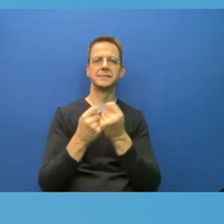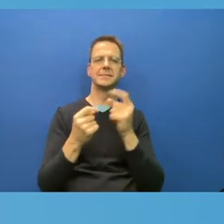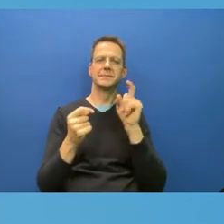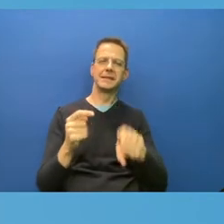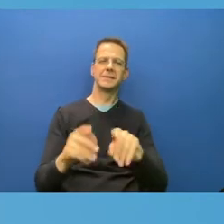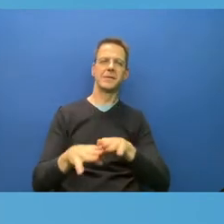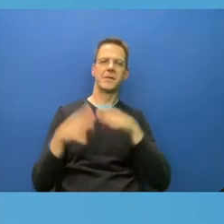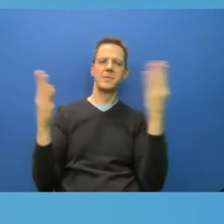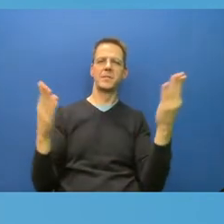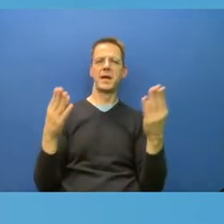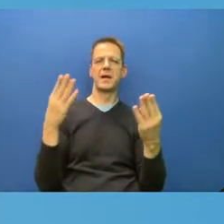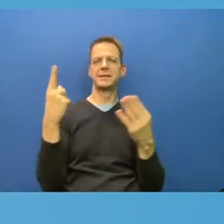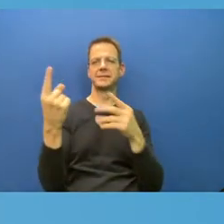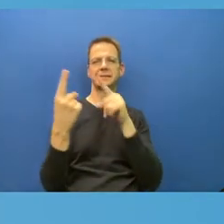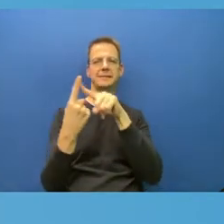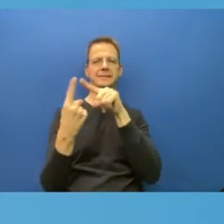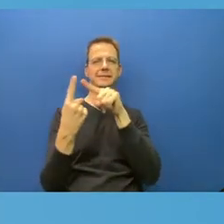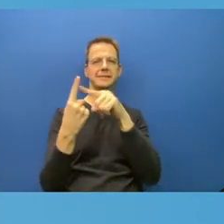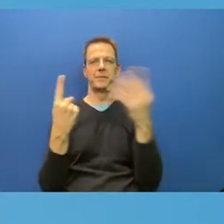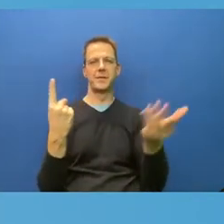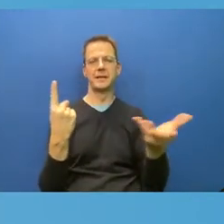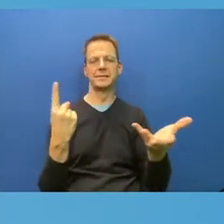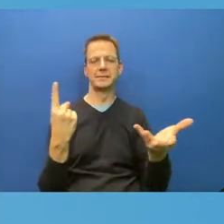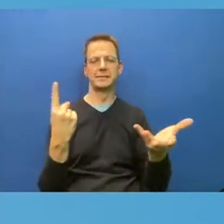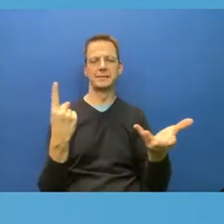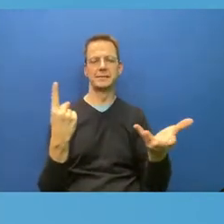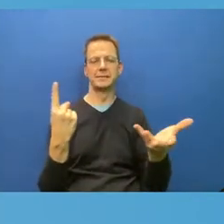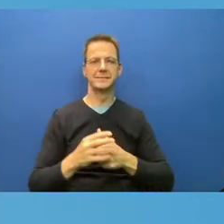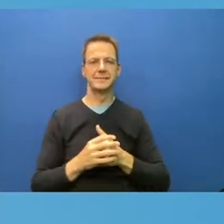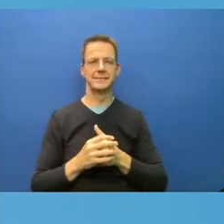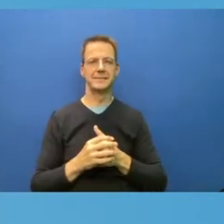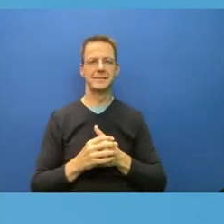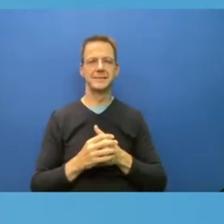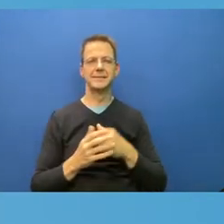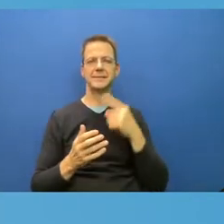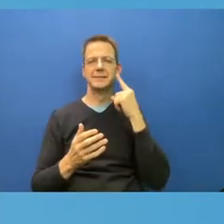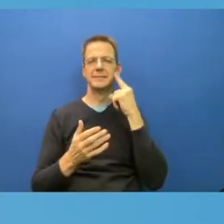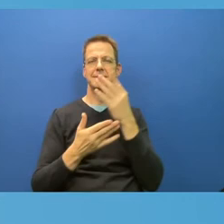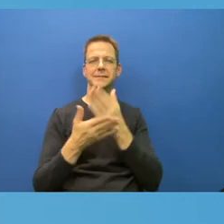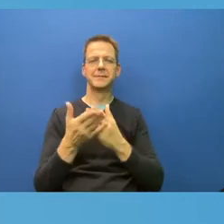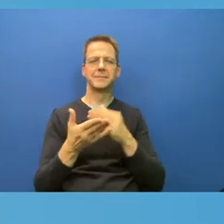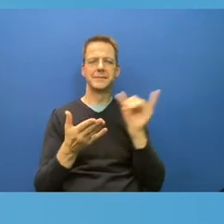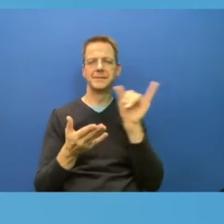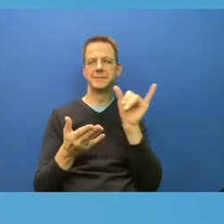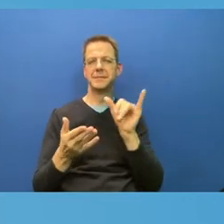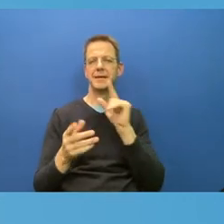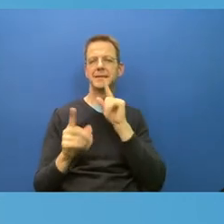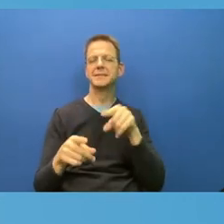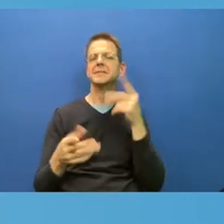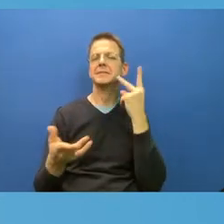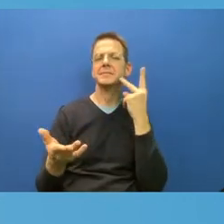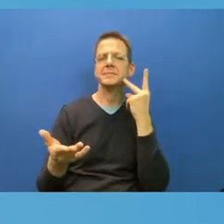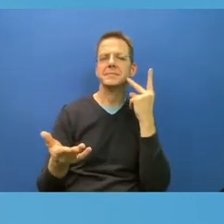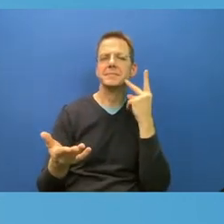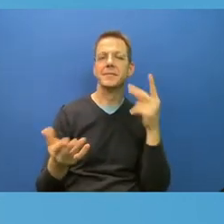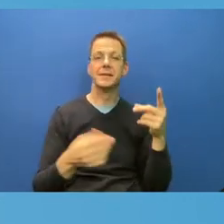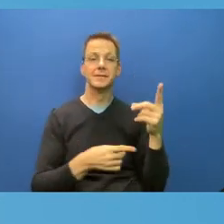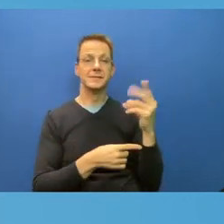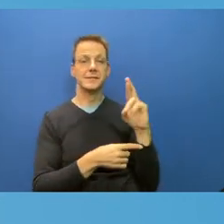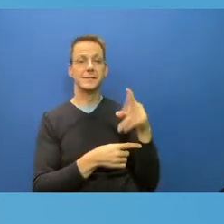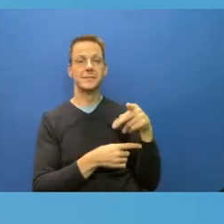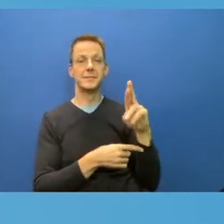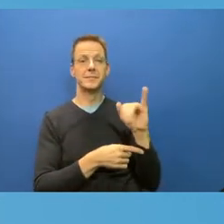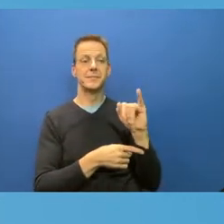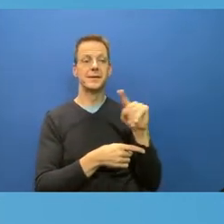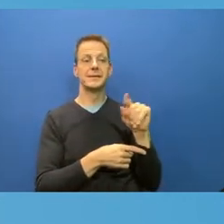wrong, but I think it'll be some similar stuff. We'll see. So maybe Dr. Perzada will start with you and then go to Dr. Gasparovic, and then over to Thomas, Dr. Fisman,